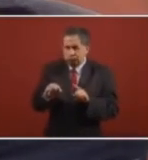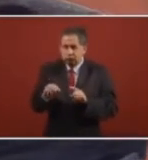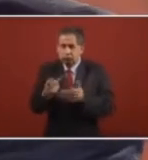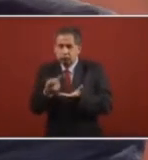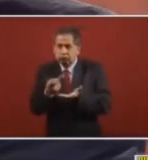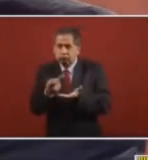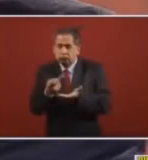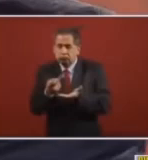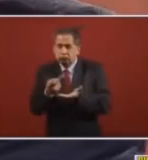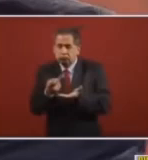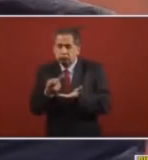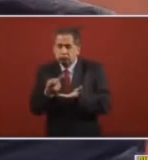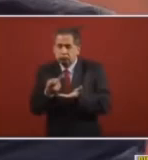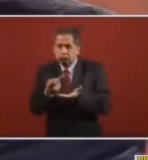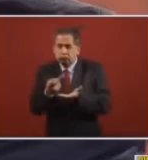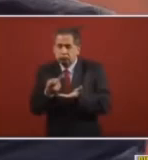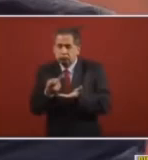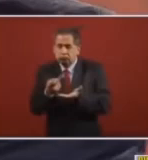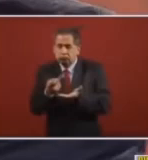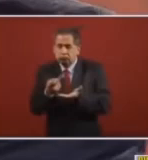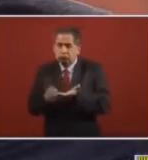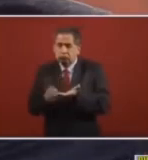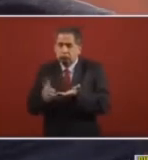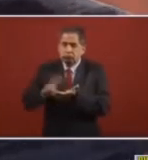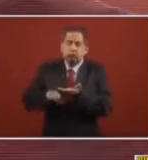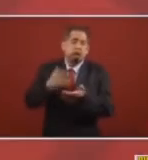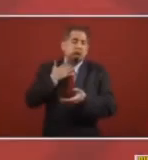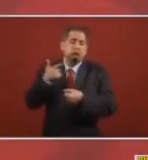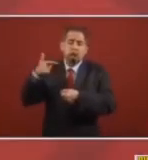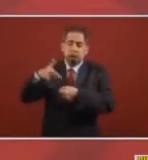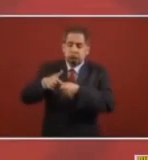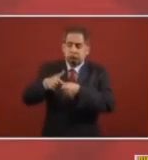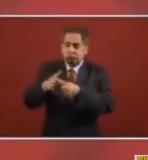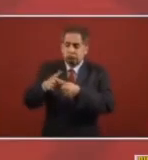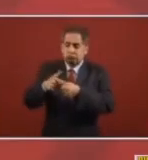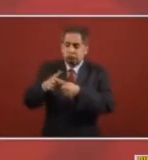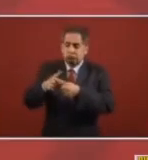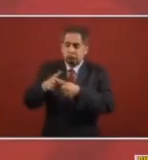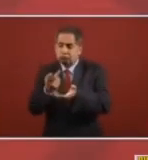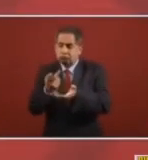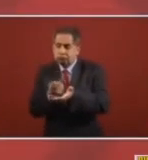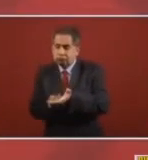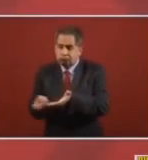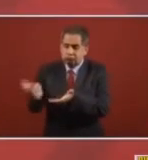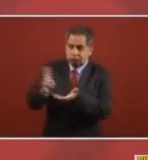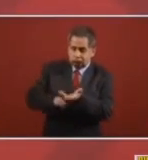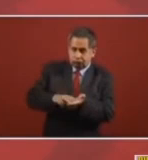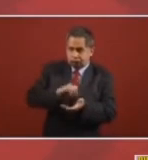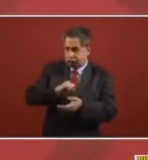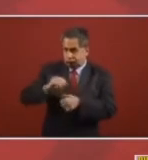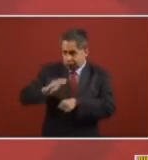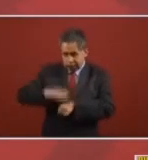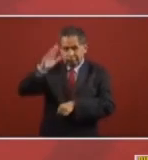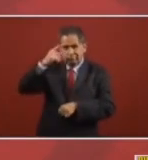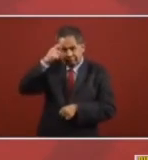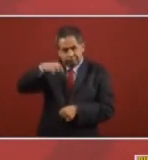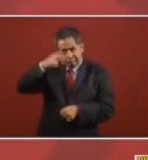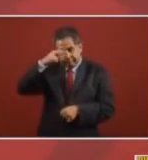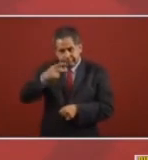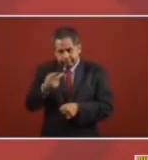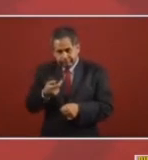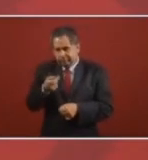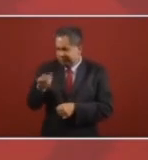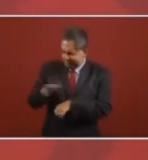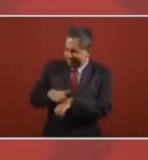doble la gasolina. That he doubled the price of gas. El precio de la gasolina. The price of gas. Mexico.